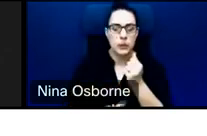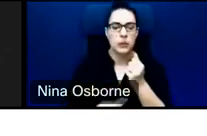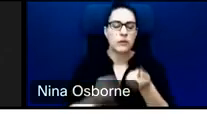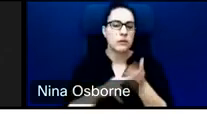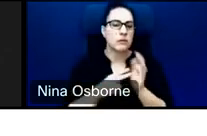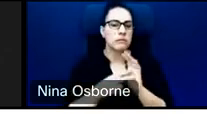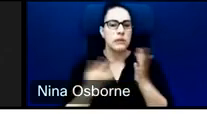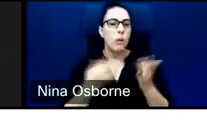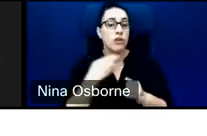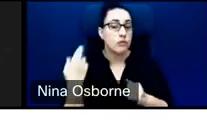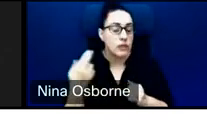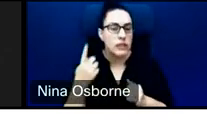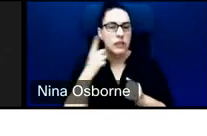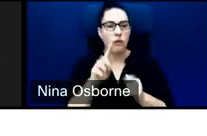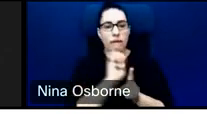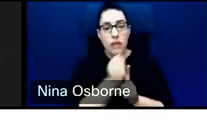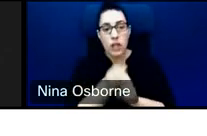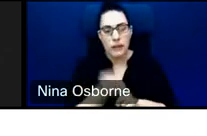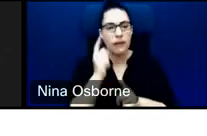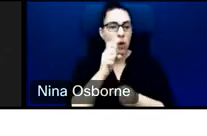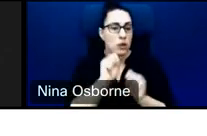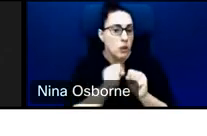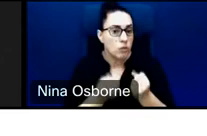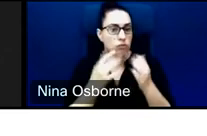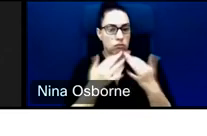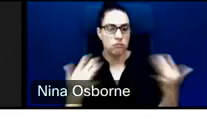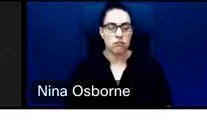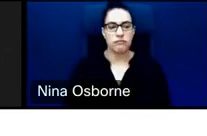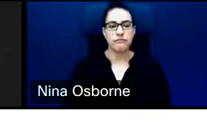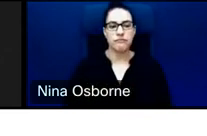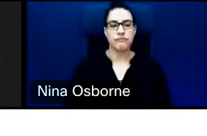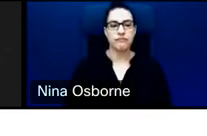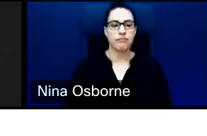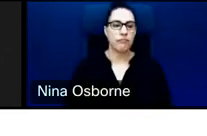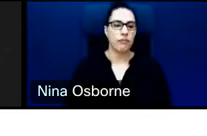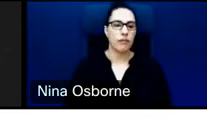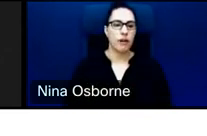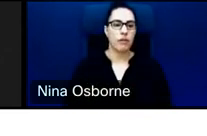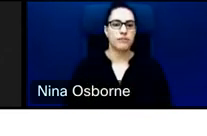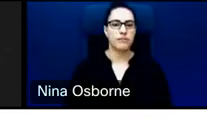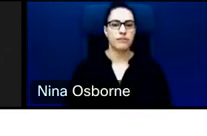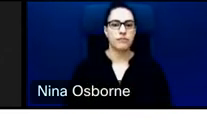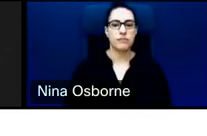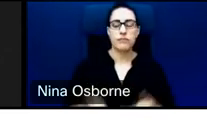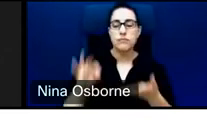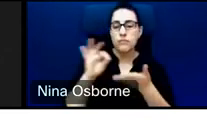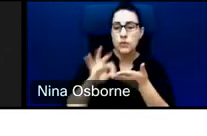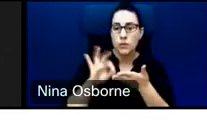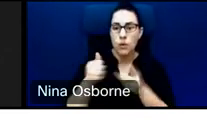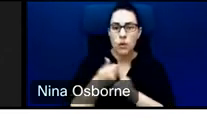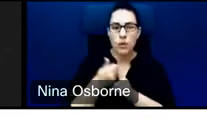and risks. The score considers the relevance of the impacts within the country context.